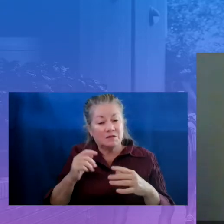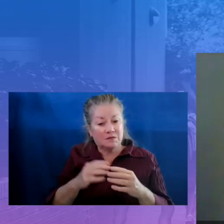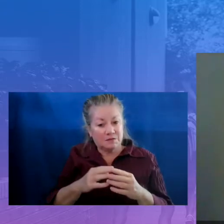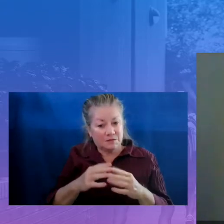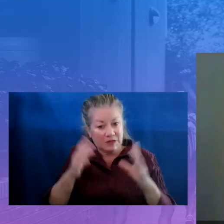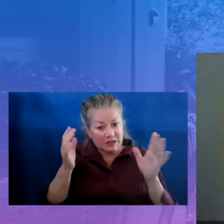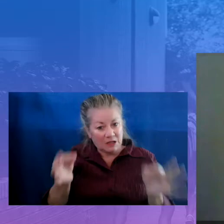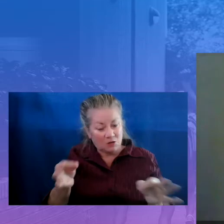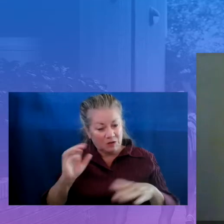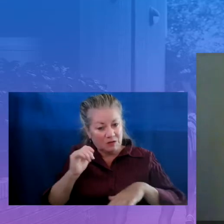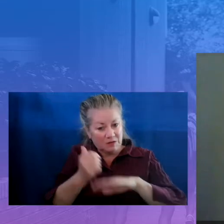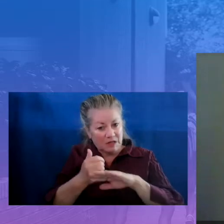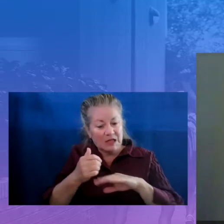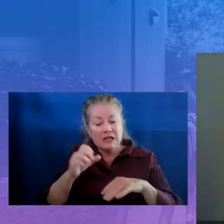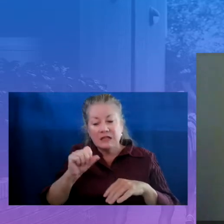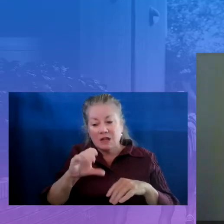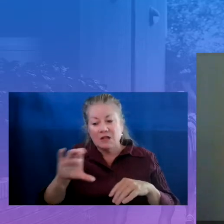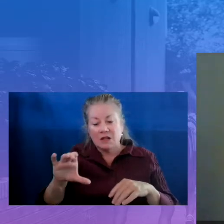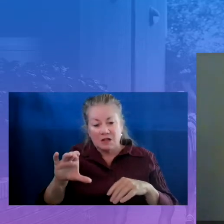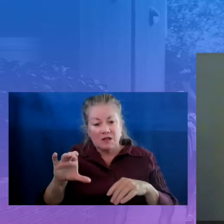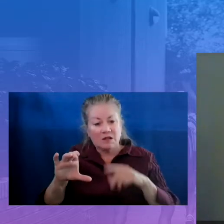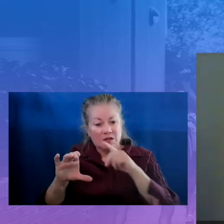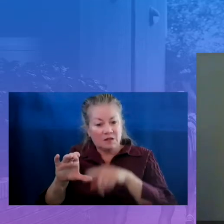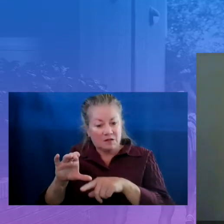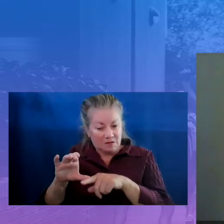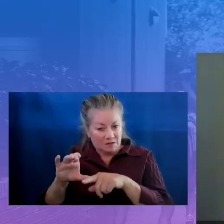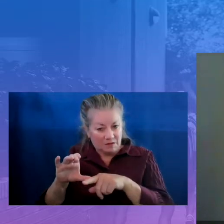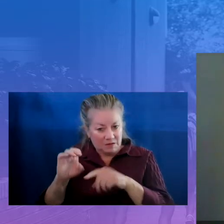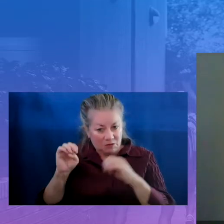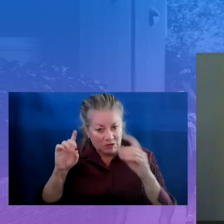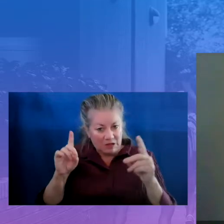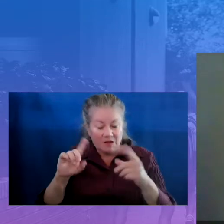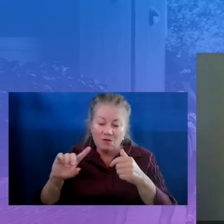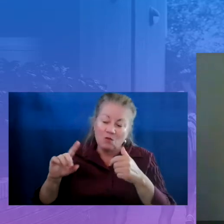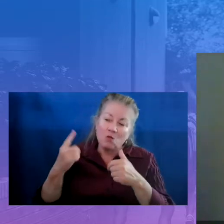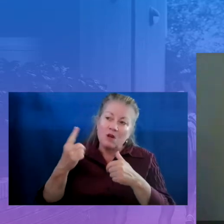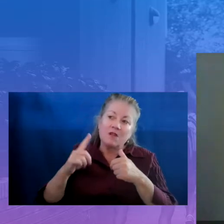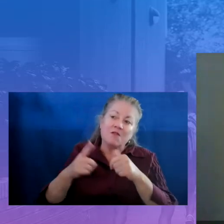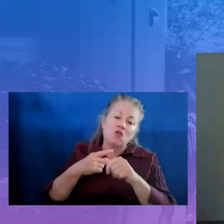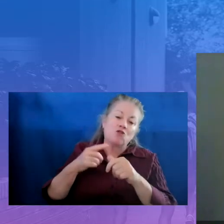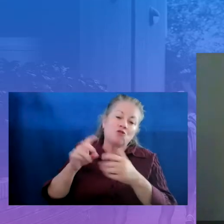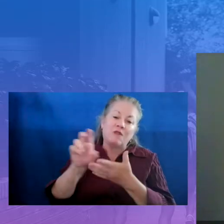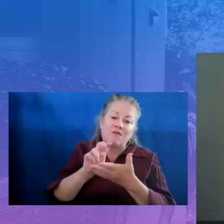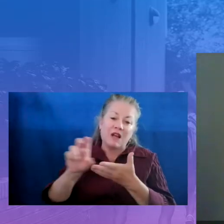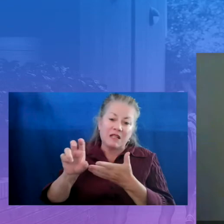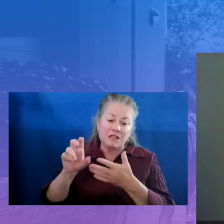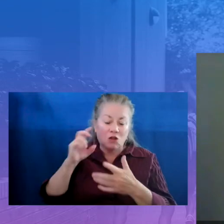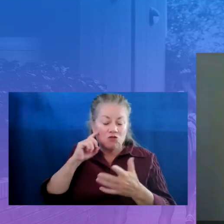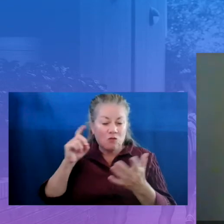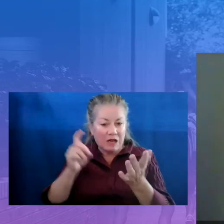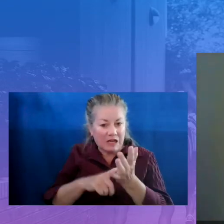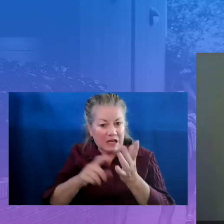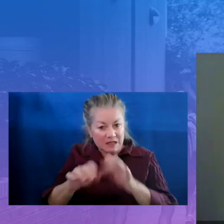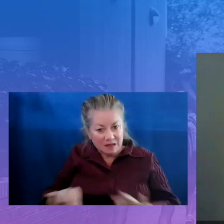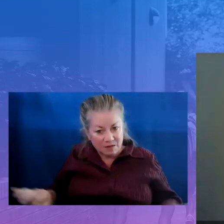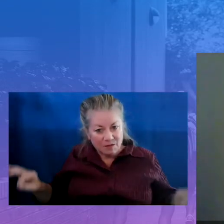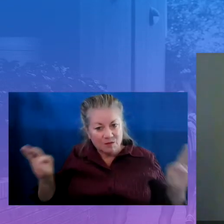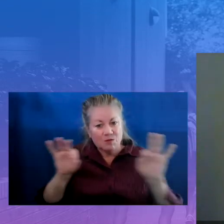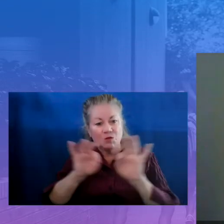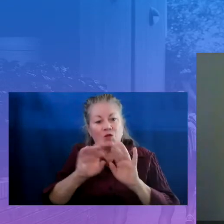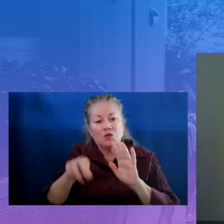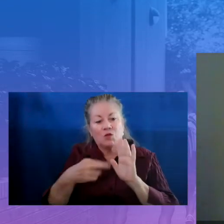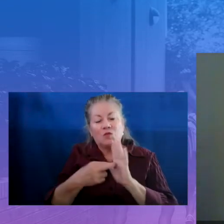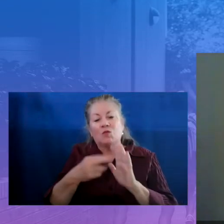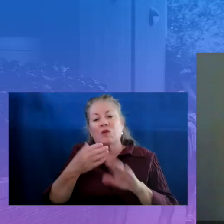of Education was one of the first to invest and recognize the important role of after-school and summer